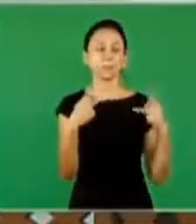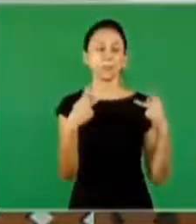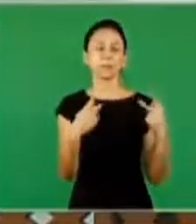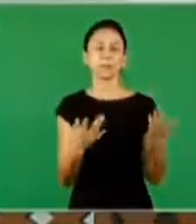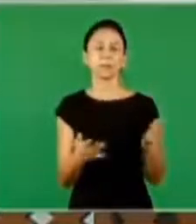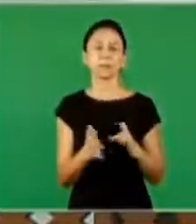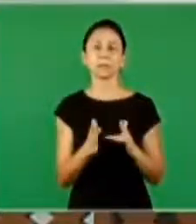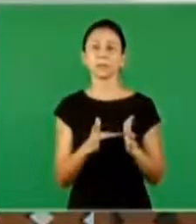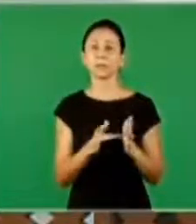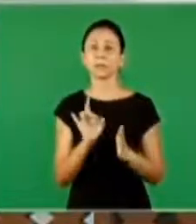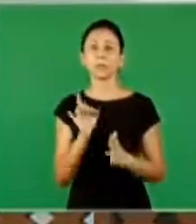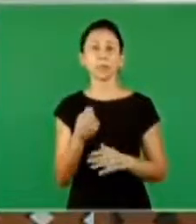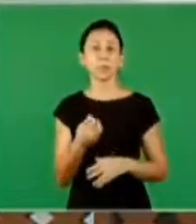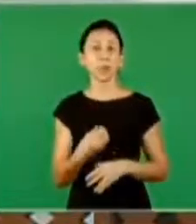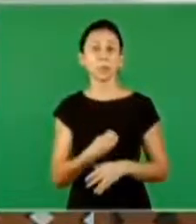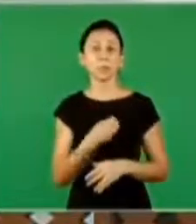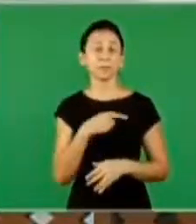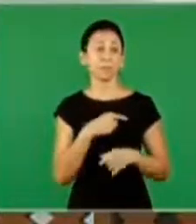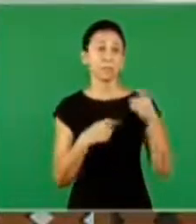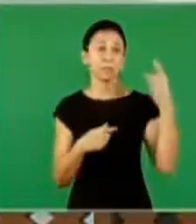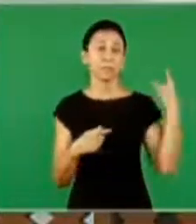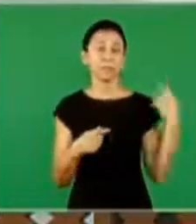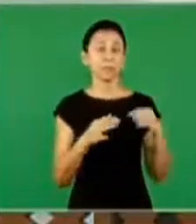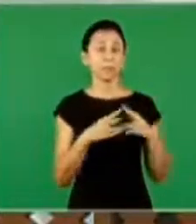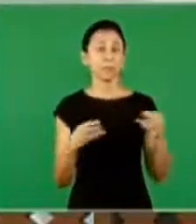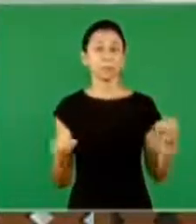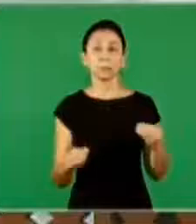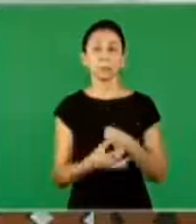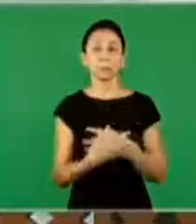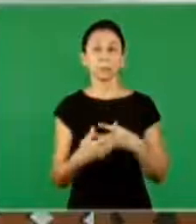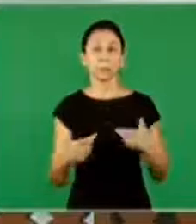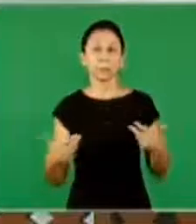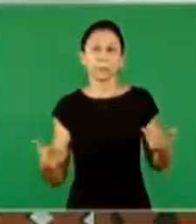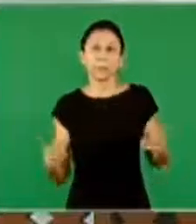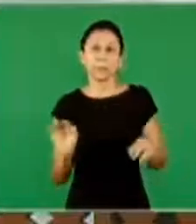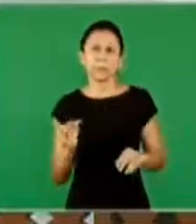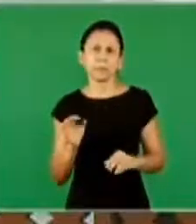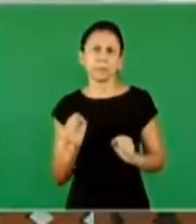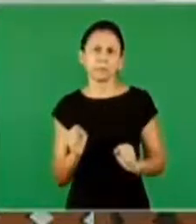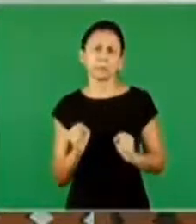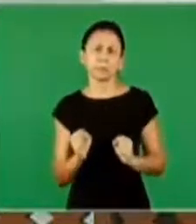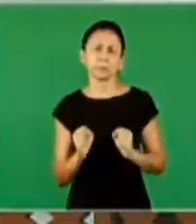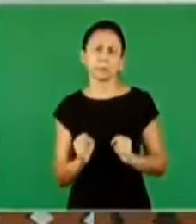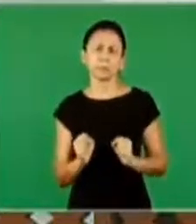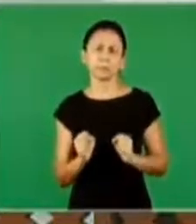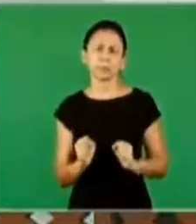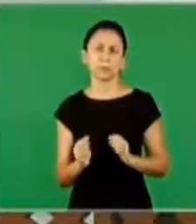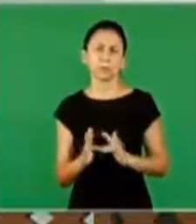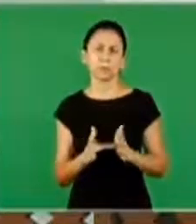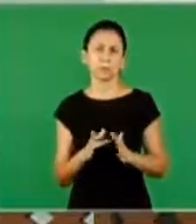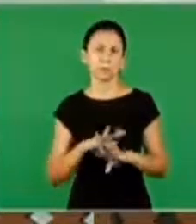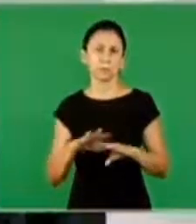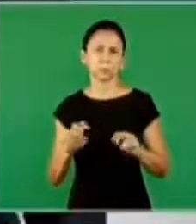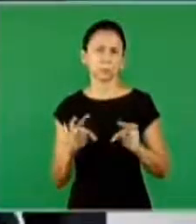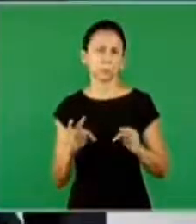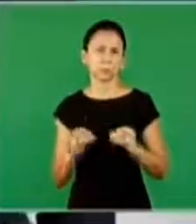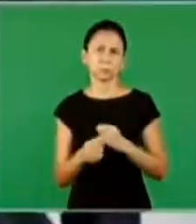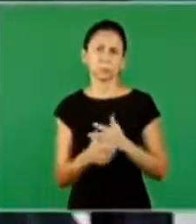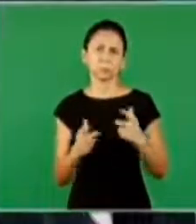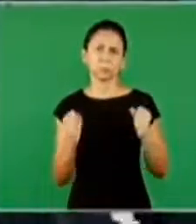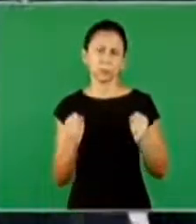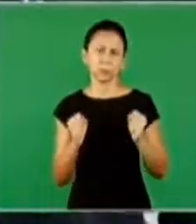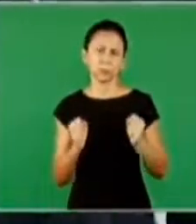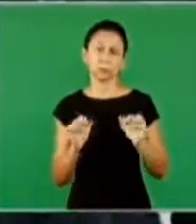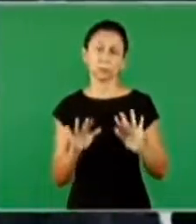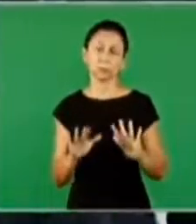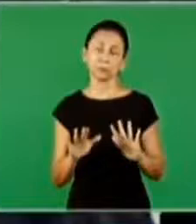outside of this what is it preaching it is for this human this our life Jesus the cure Jesus